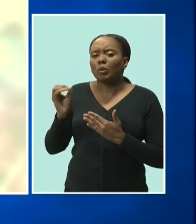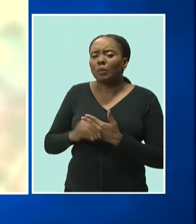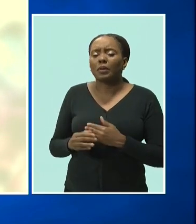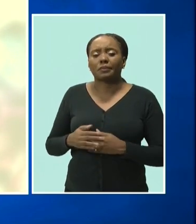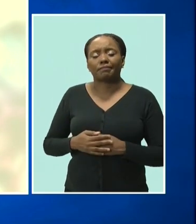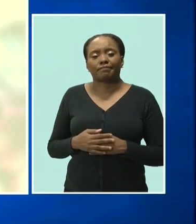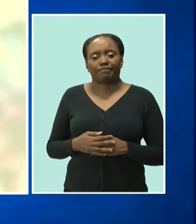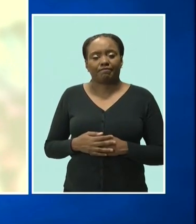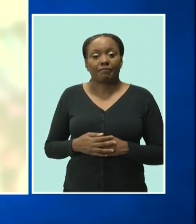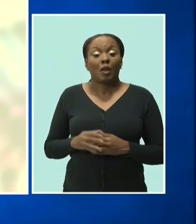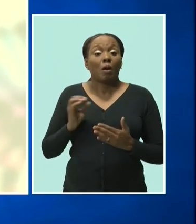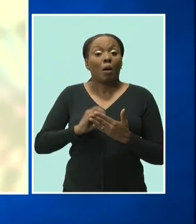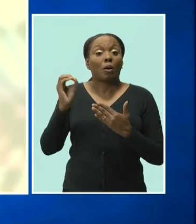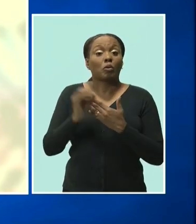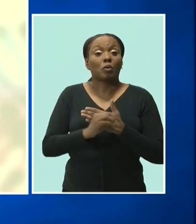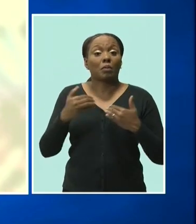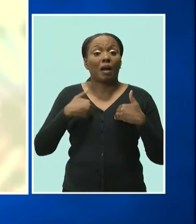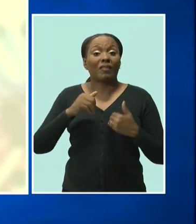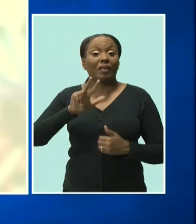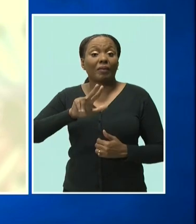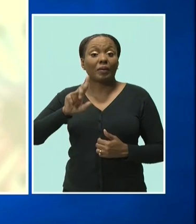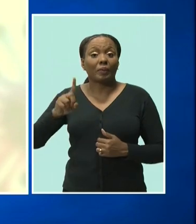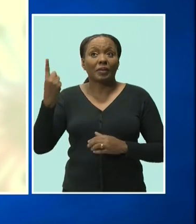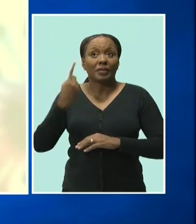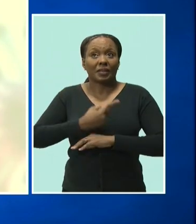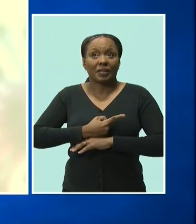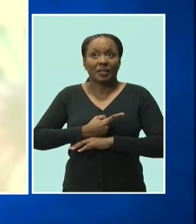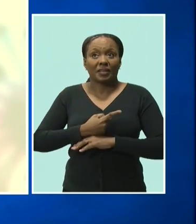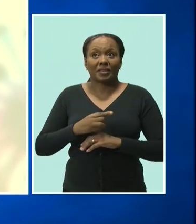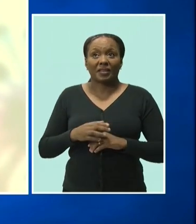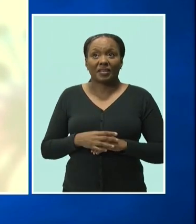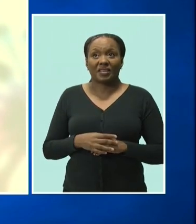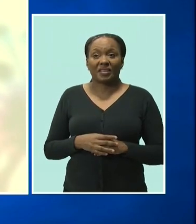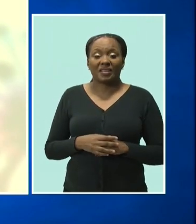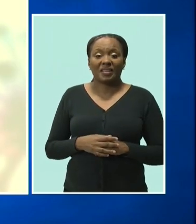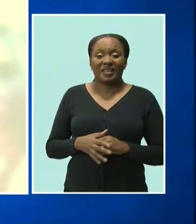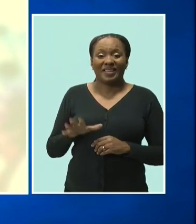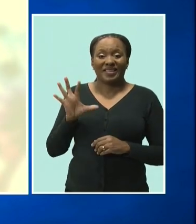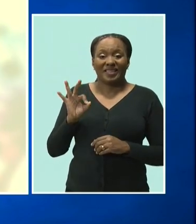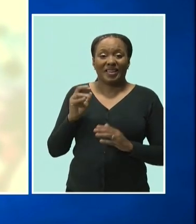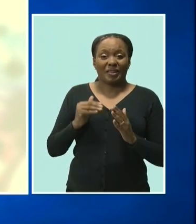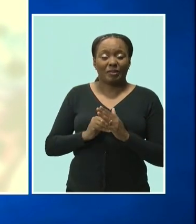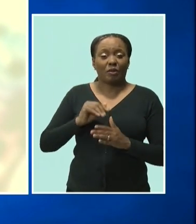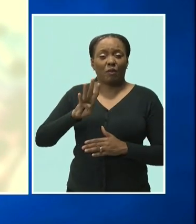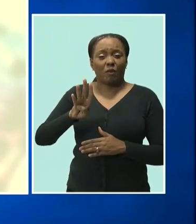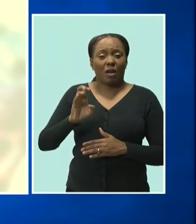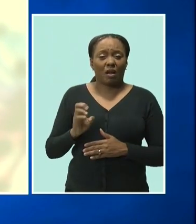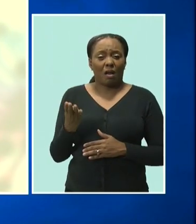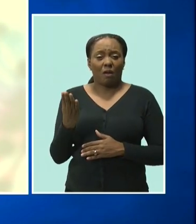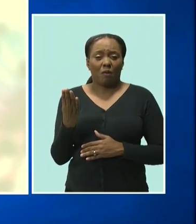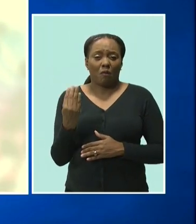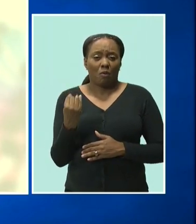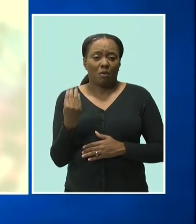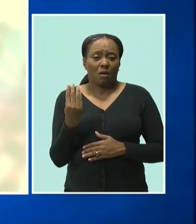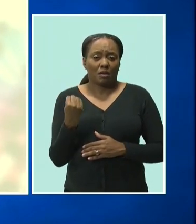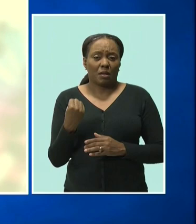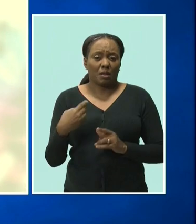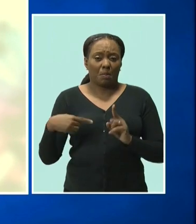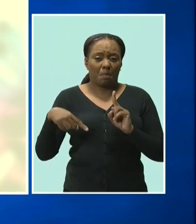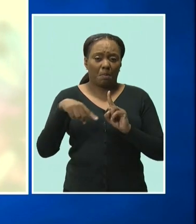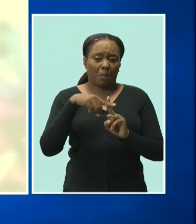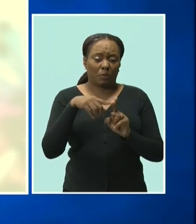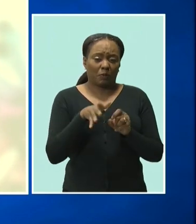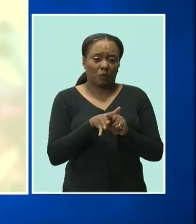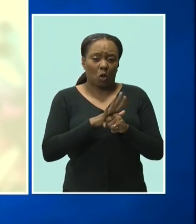31 days of October 2021, Barbados recorded 9,414 positive COVID